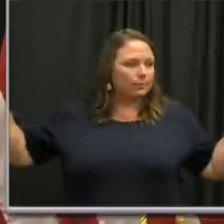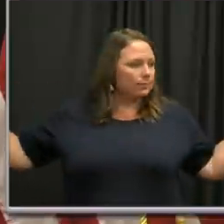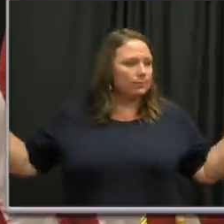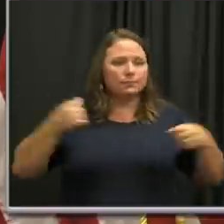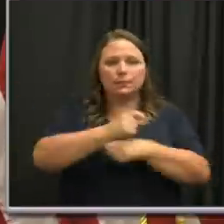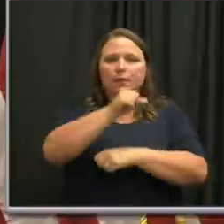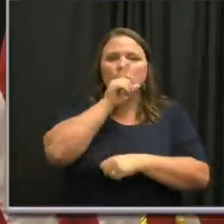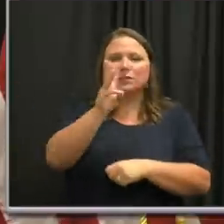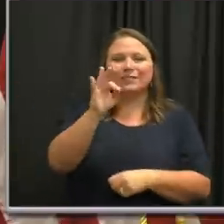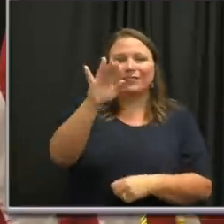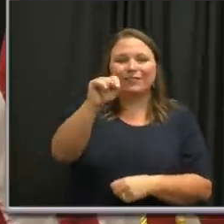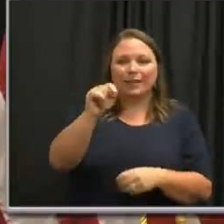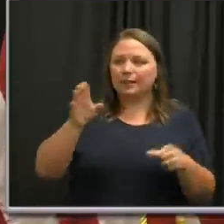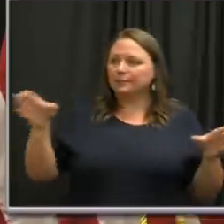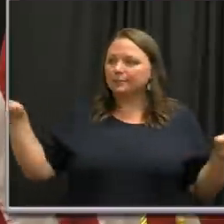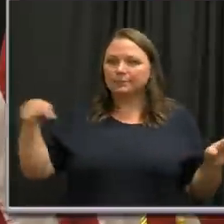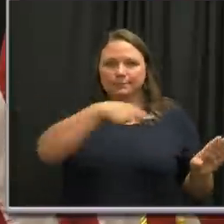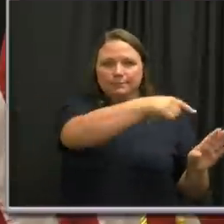than six feet apart.